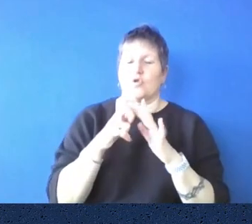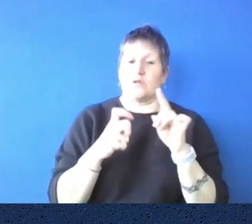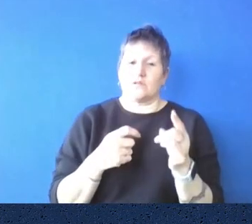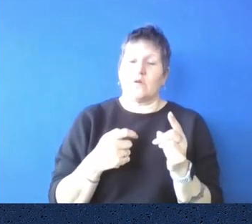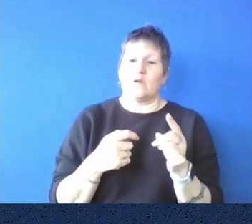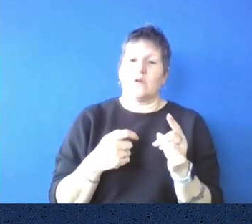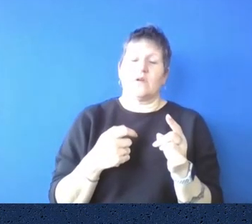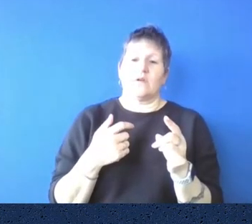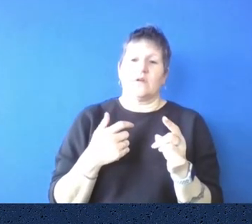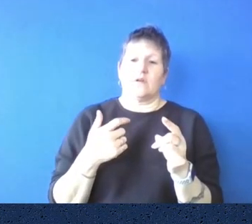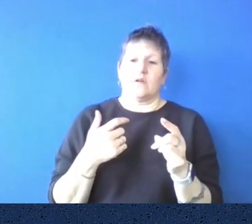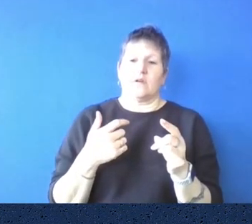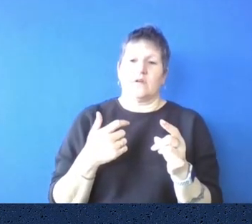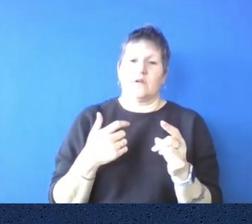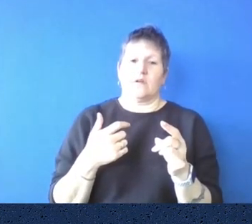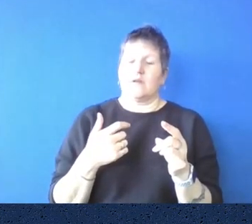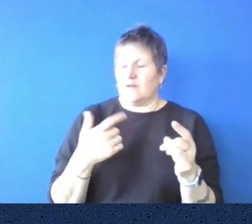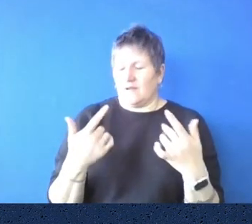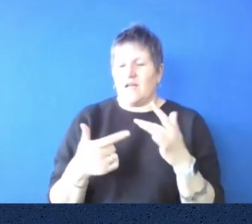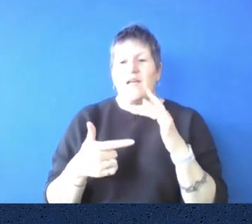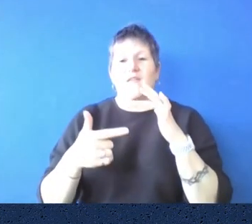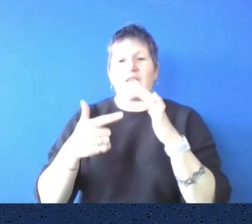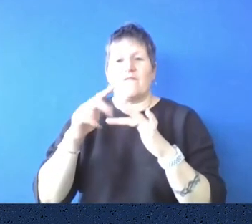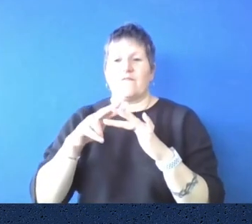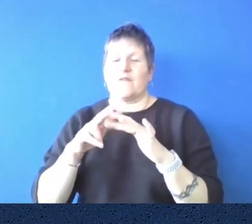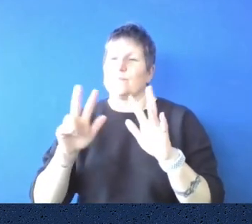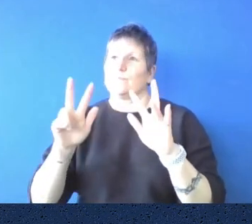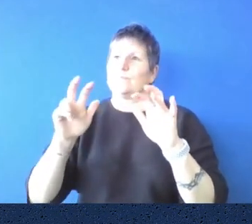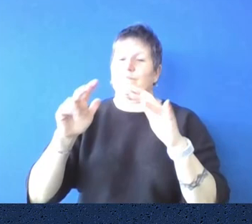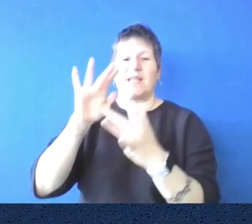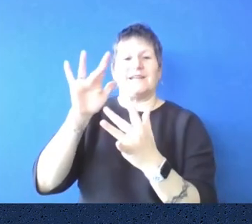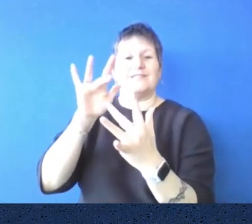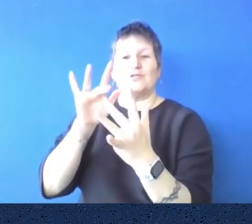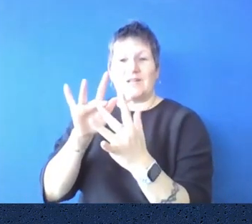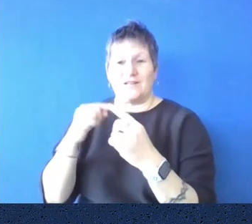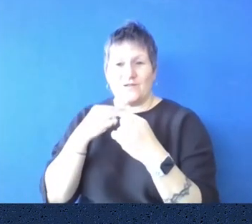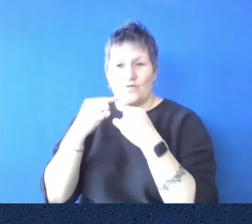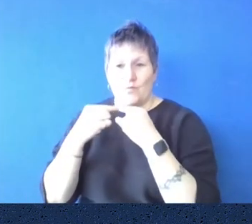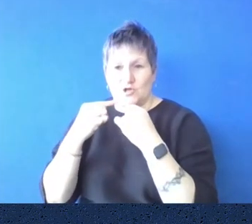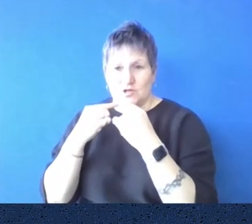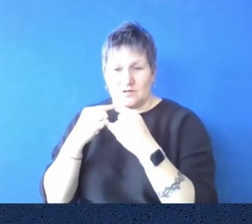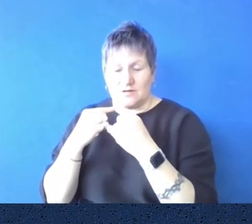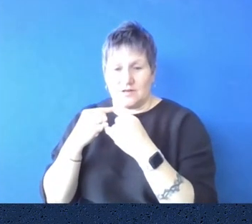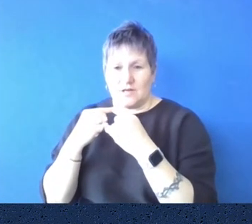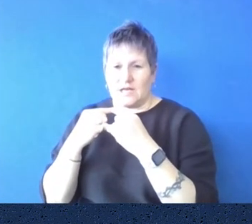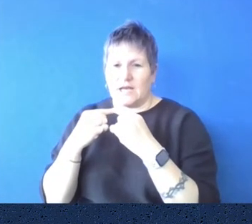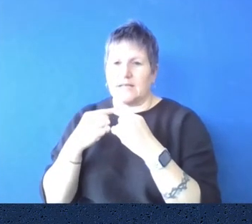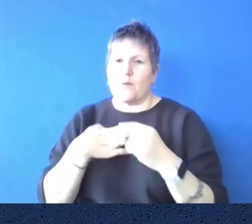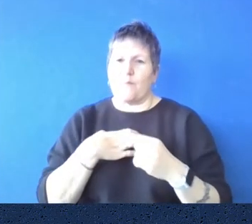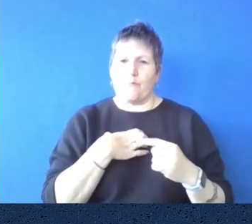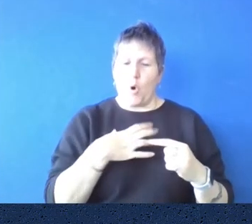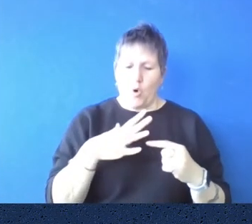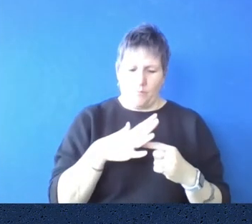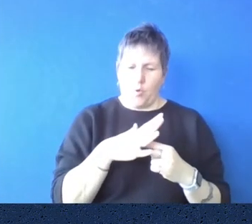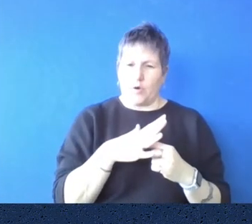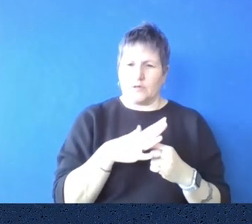out in, you know, cyber, um, space, the more important it is that, know, to get the